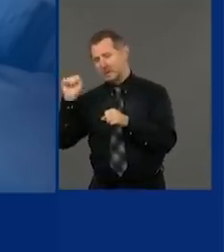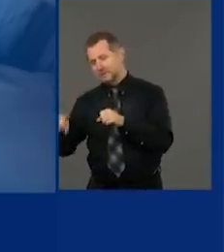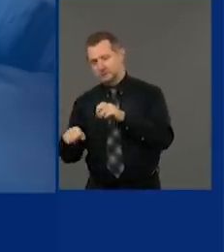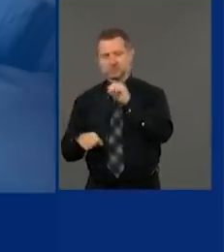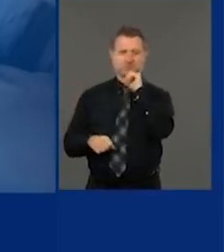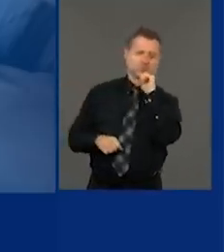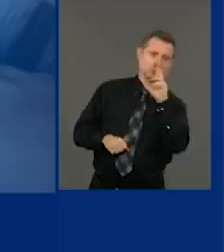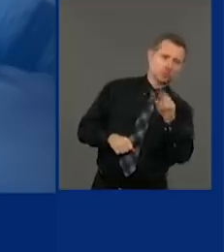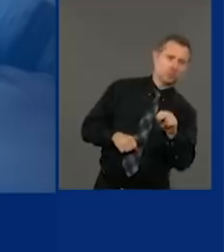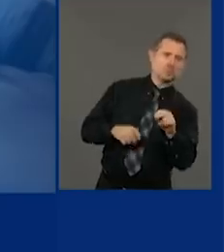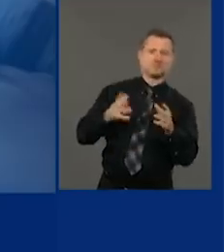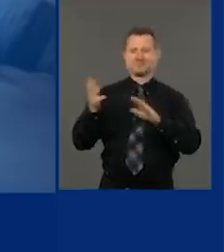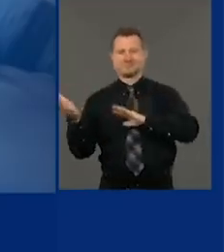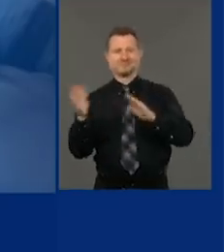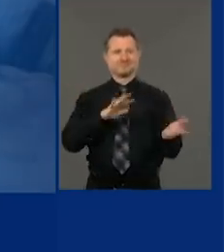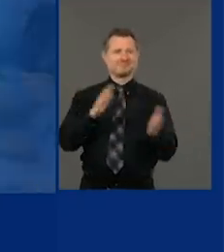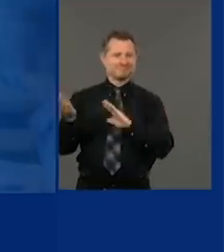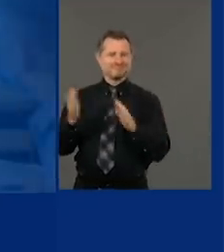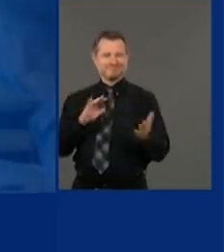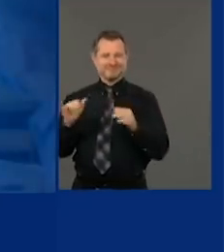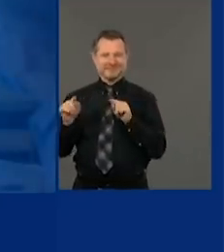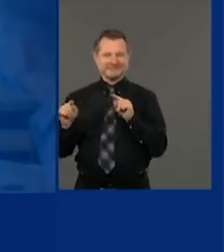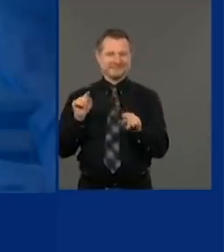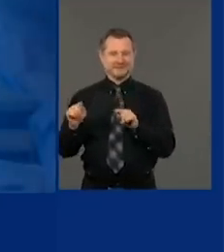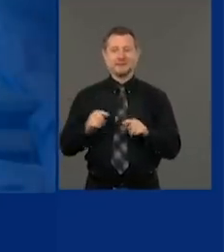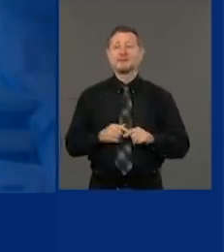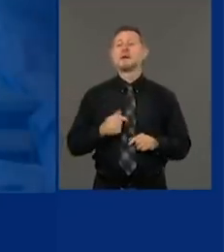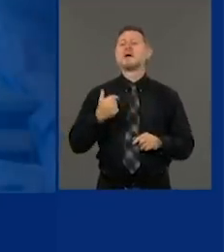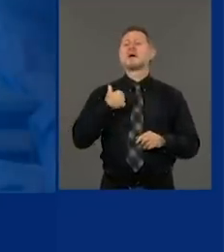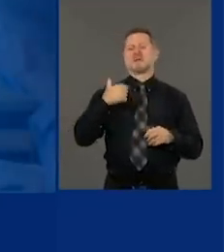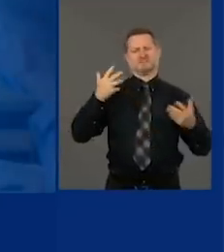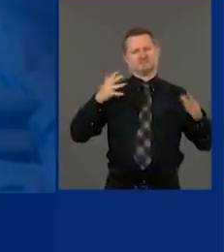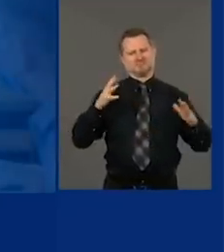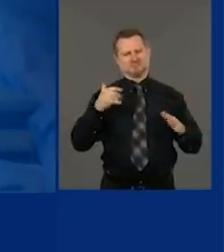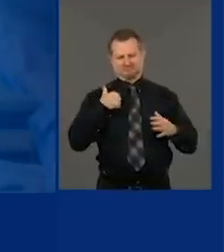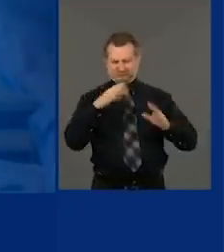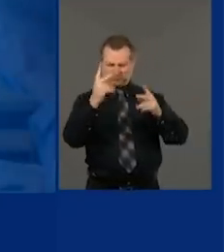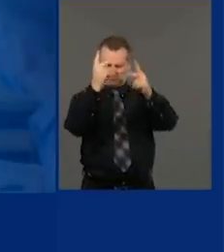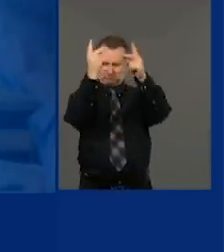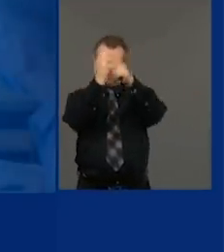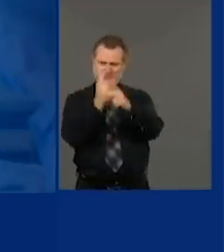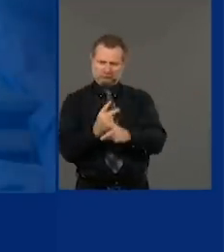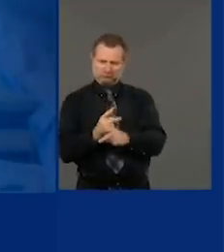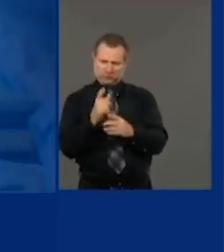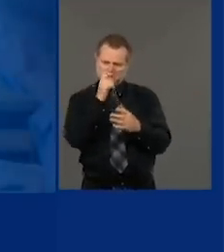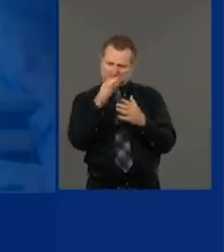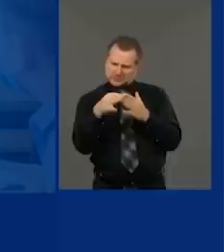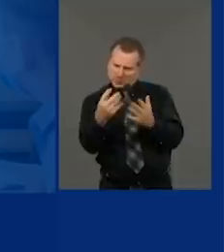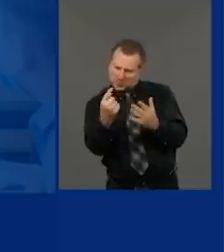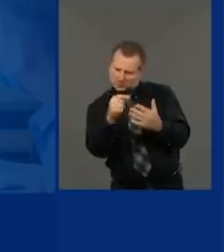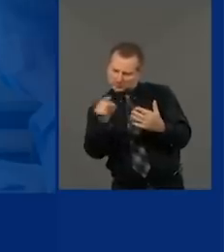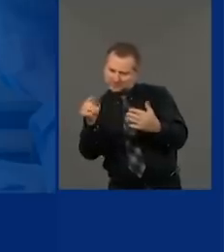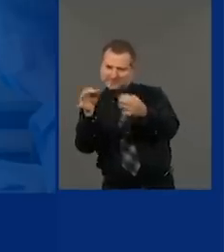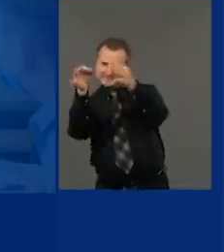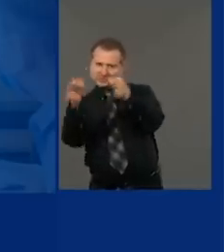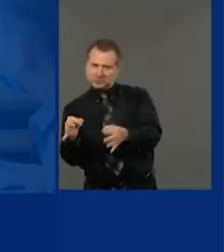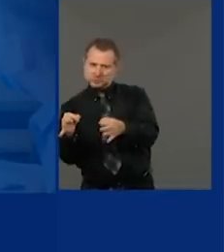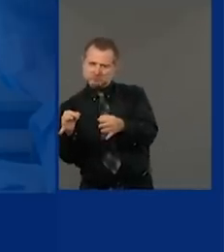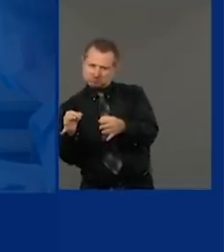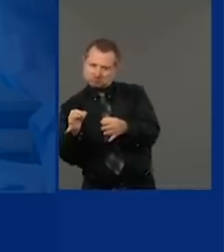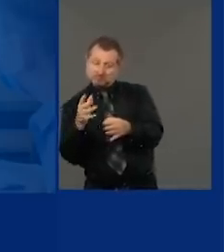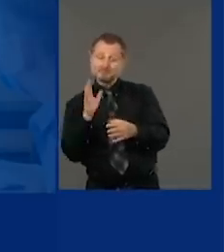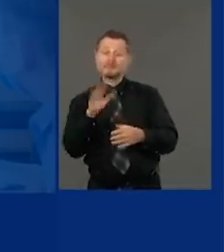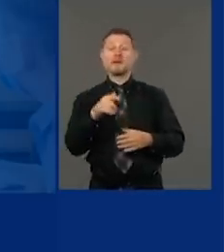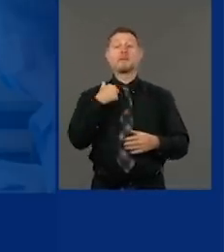So open schools or not, there's a state formula that determines it. There are then state guidelines